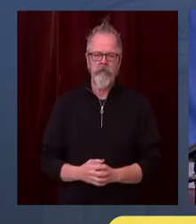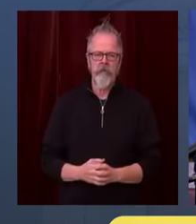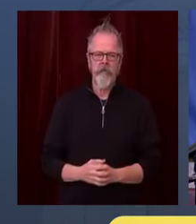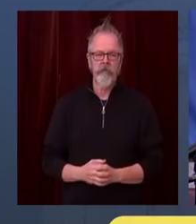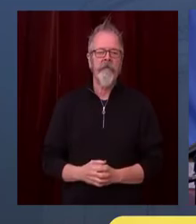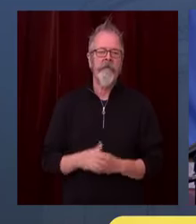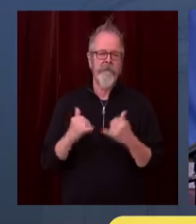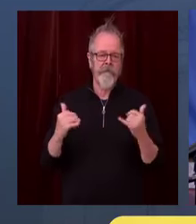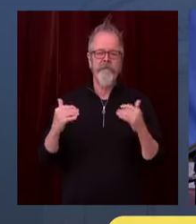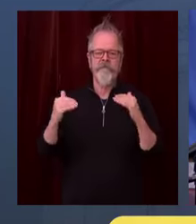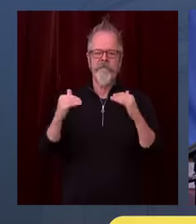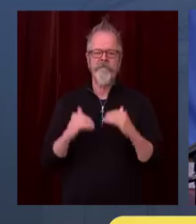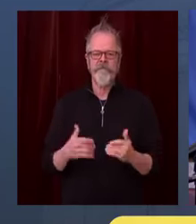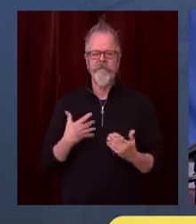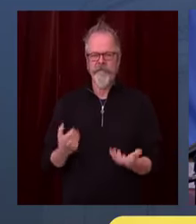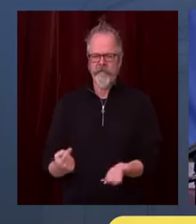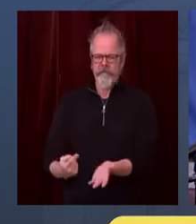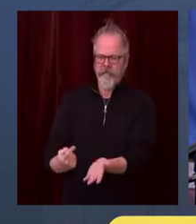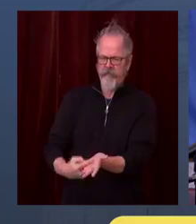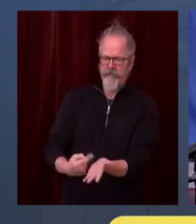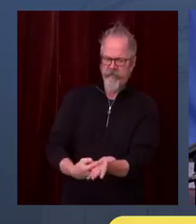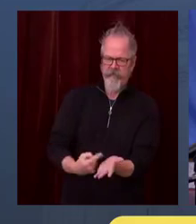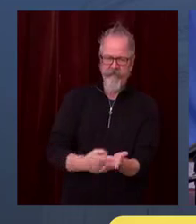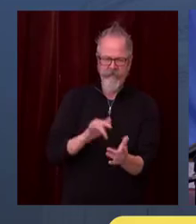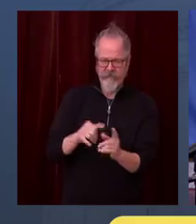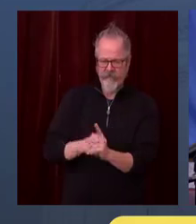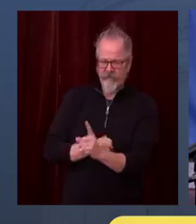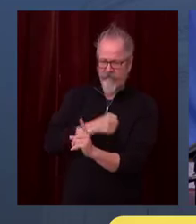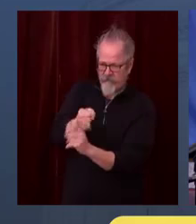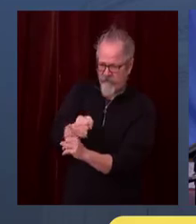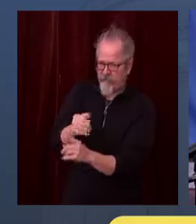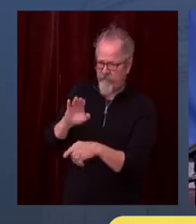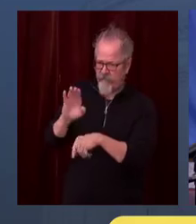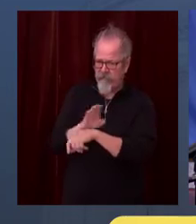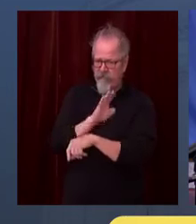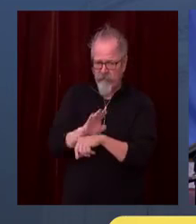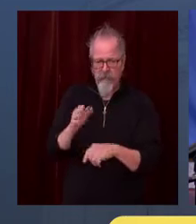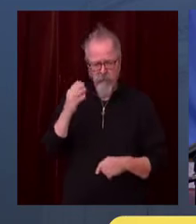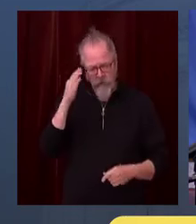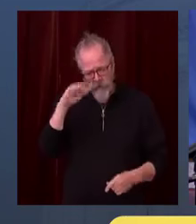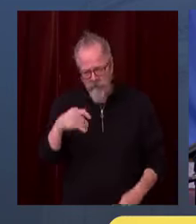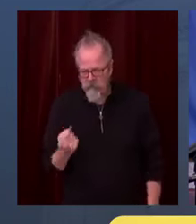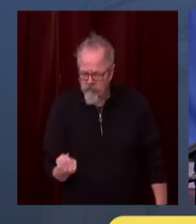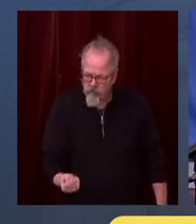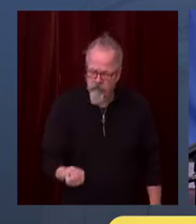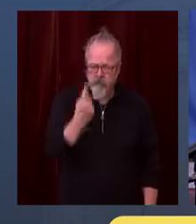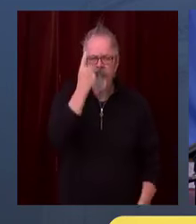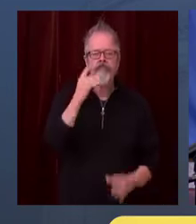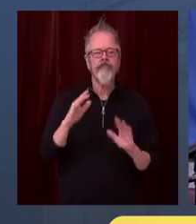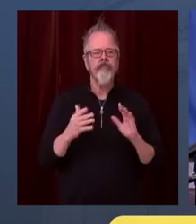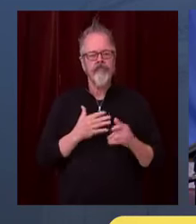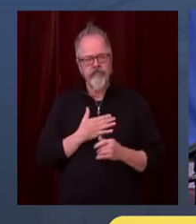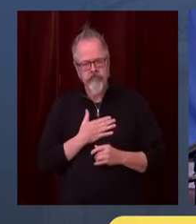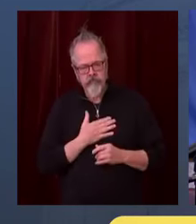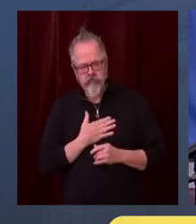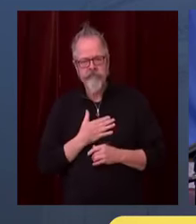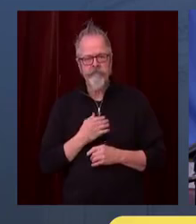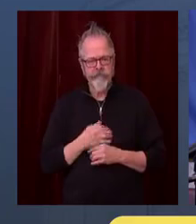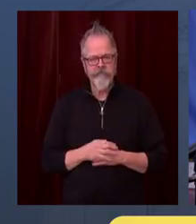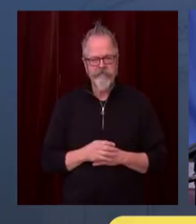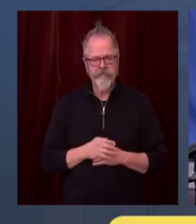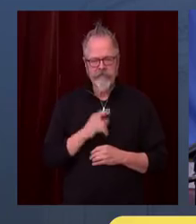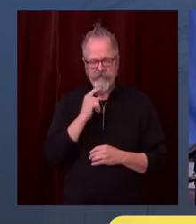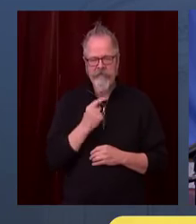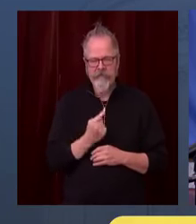Look, people have been hurt by previous restrictions. We've seen people laid off because of previous restrictions due to this